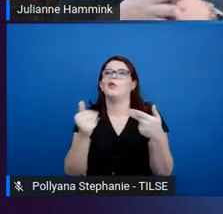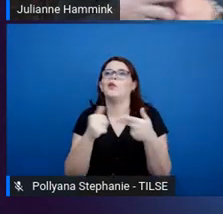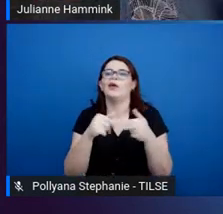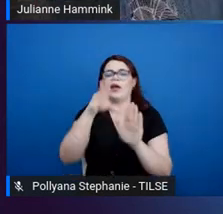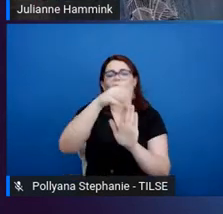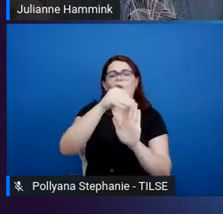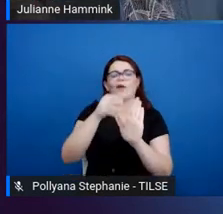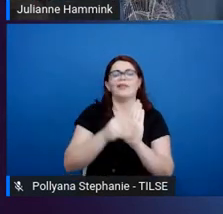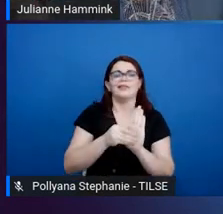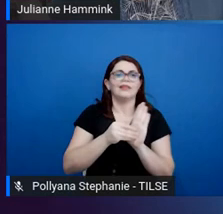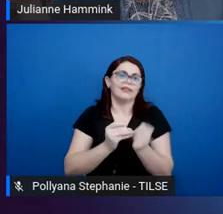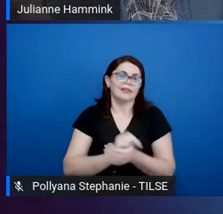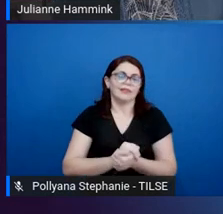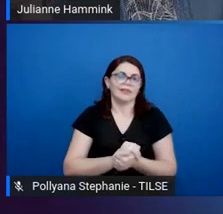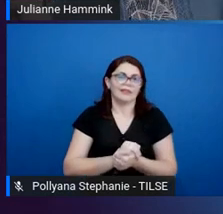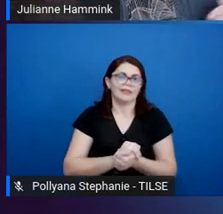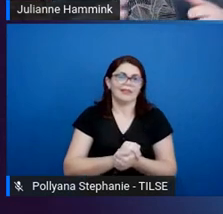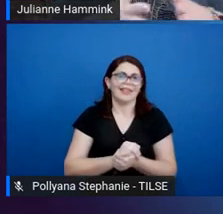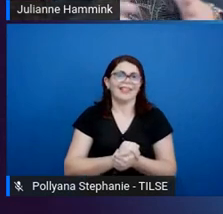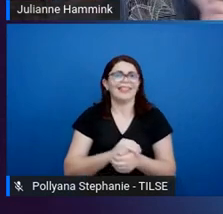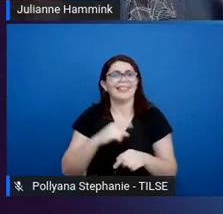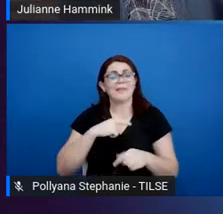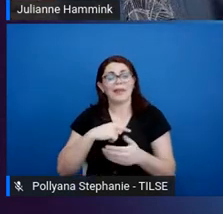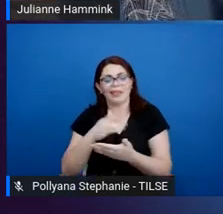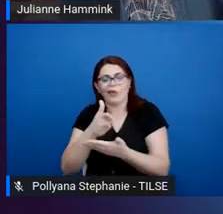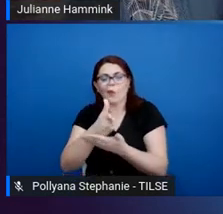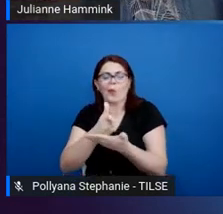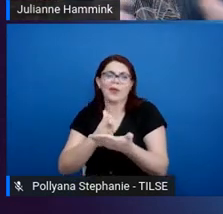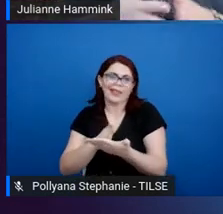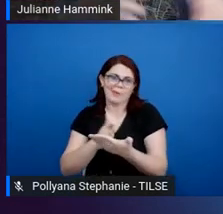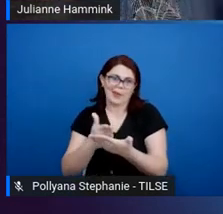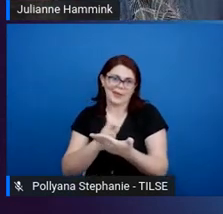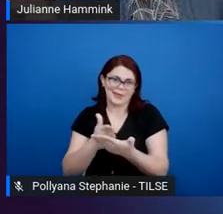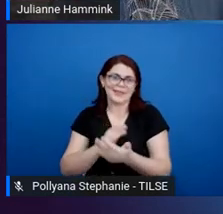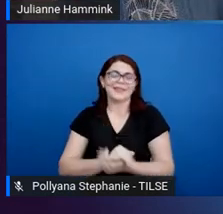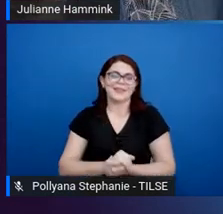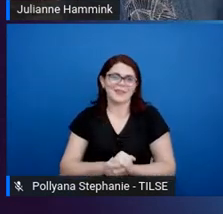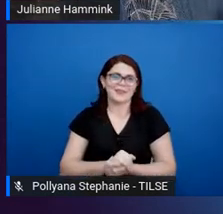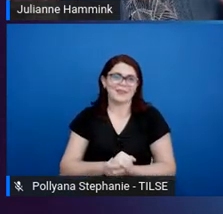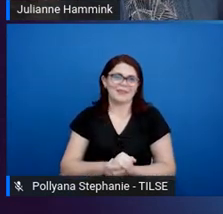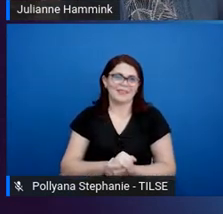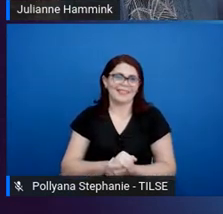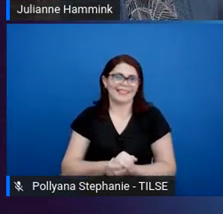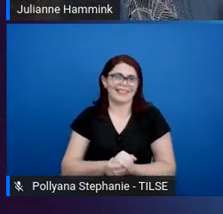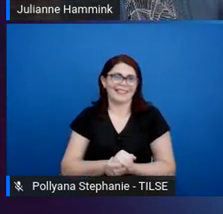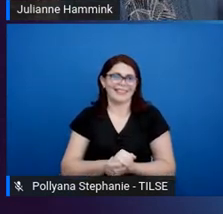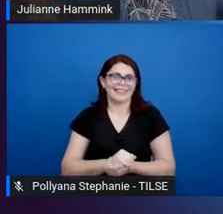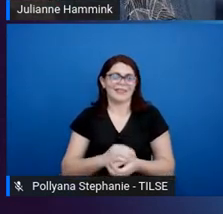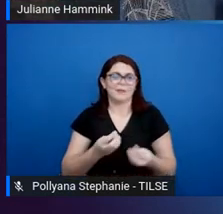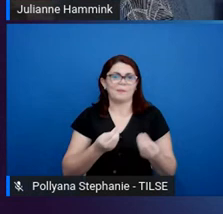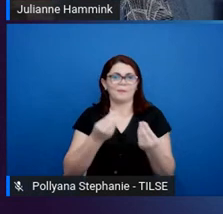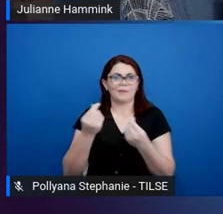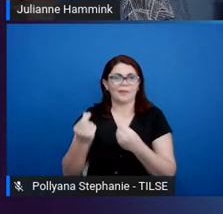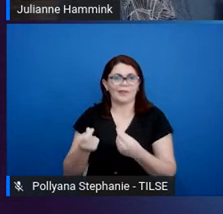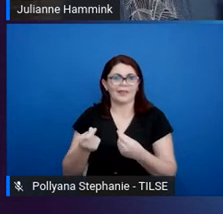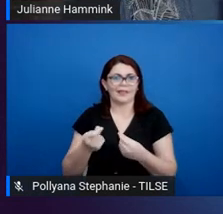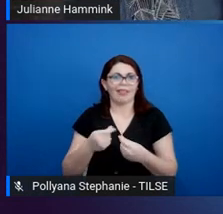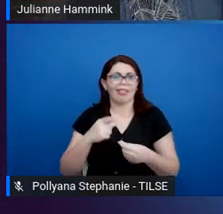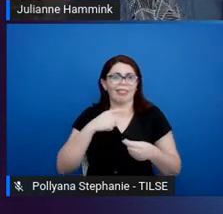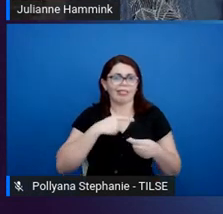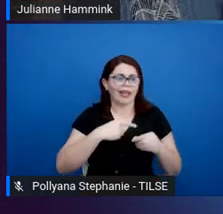And then we have everything in the middle. And that is varying combinations